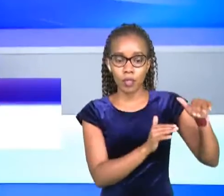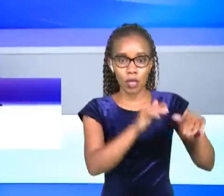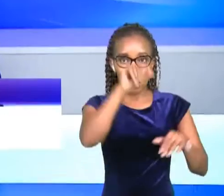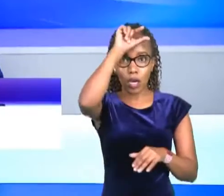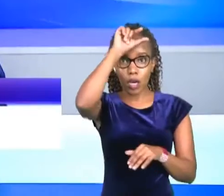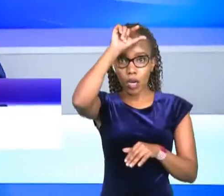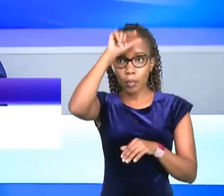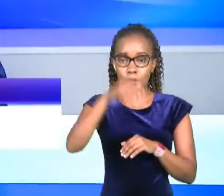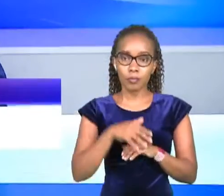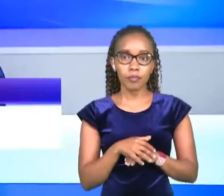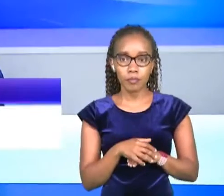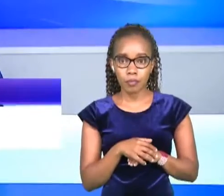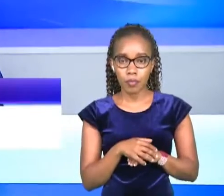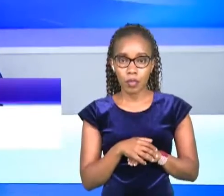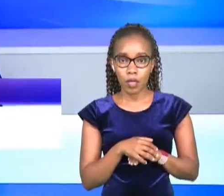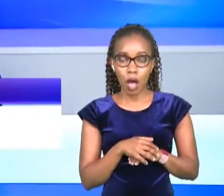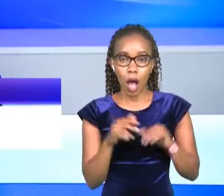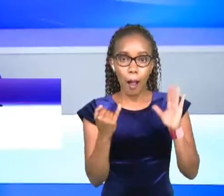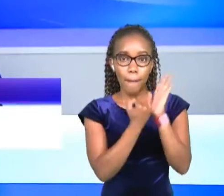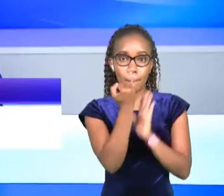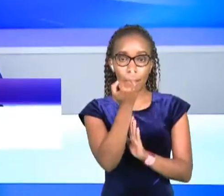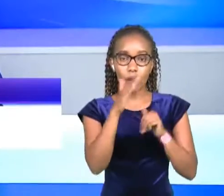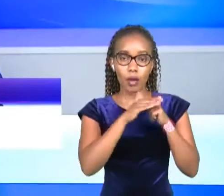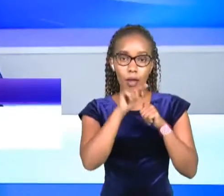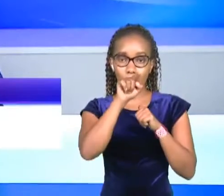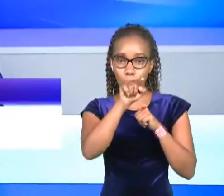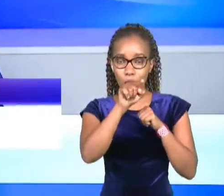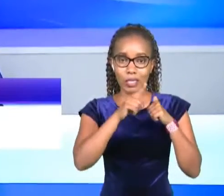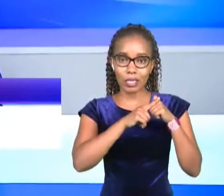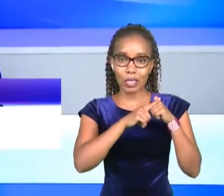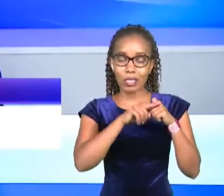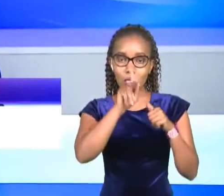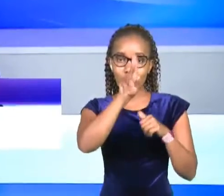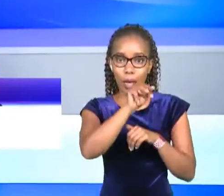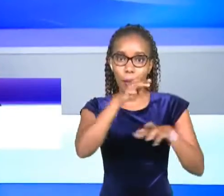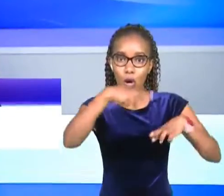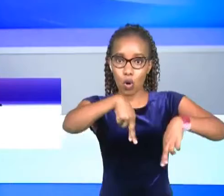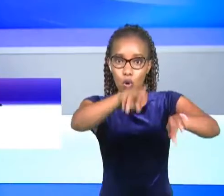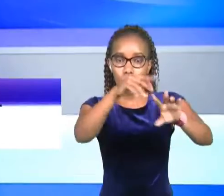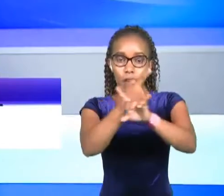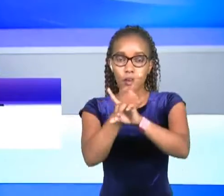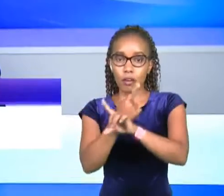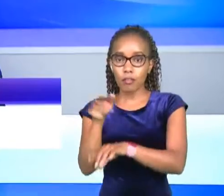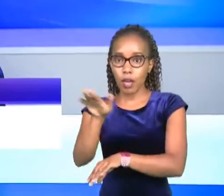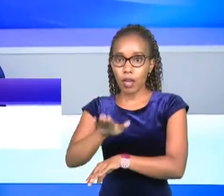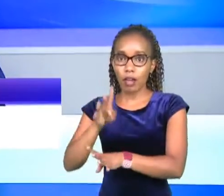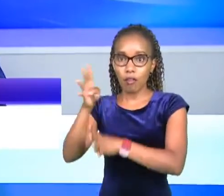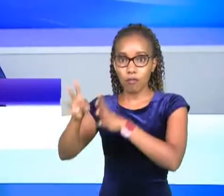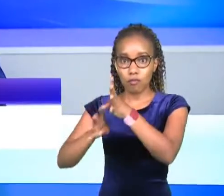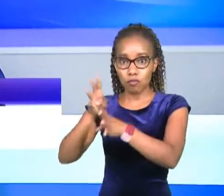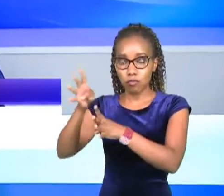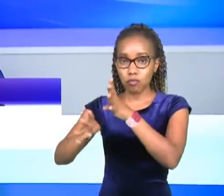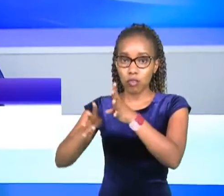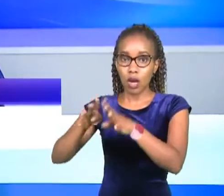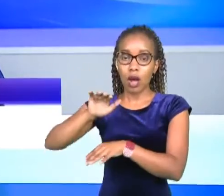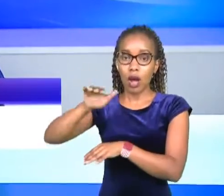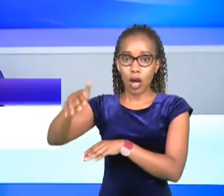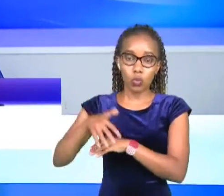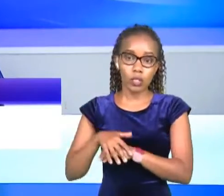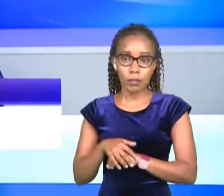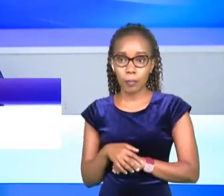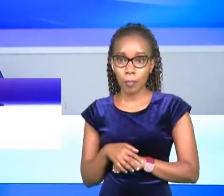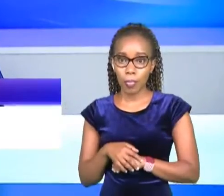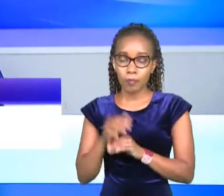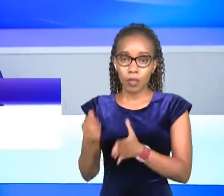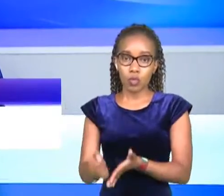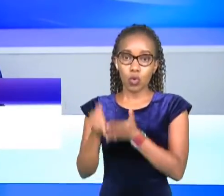rehabilitating and upgrading a 9.6 kilometer road in various areas in kasarani sub county to improve standards in a build to